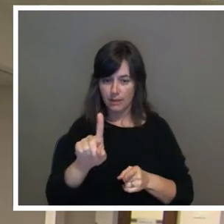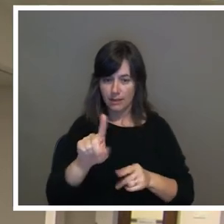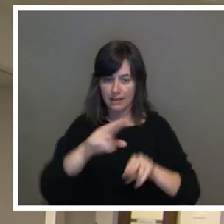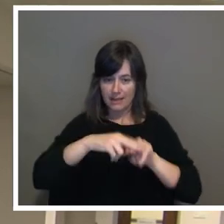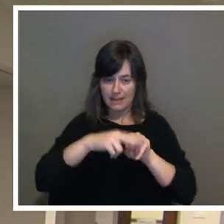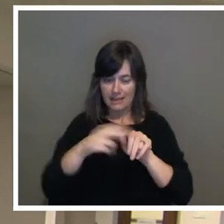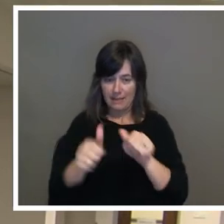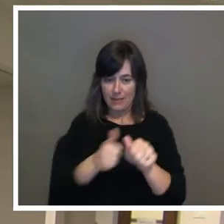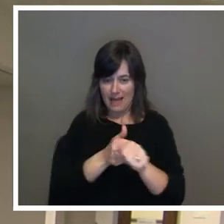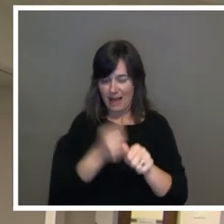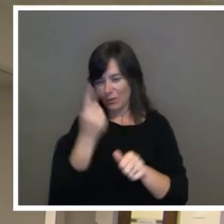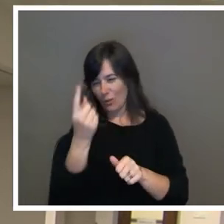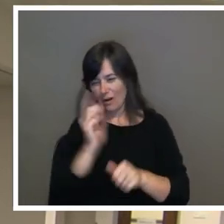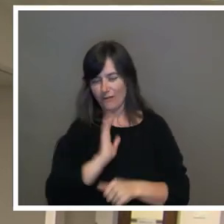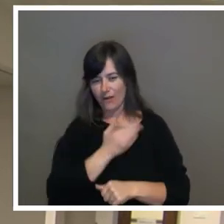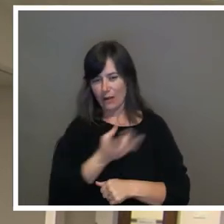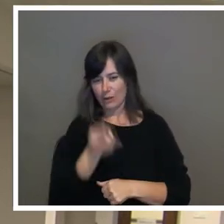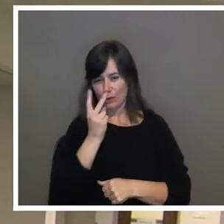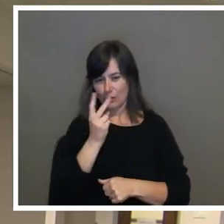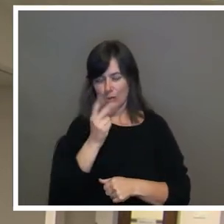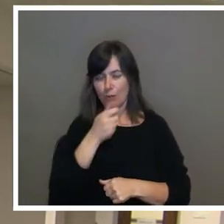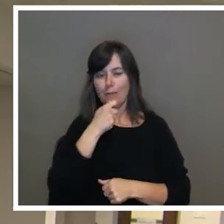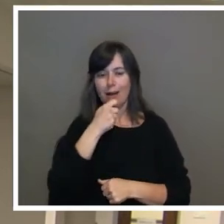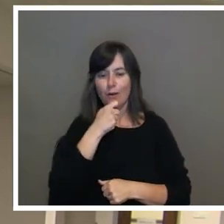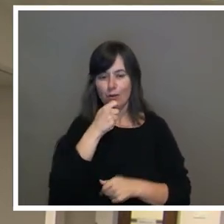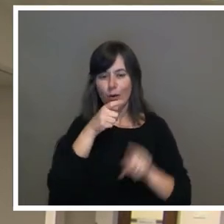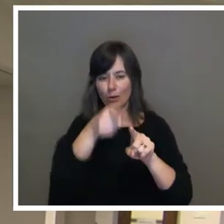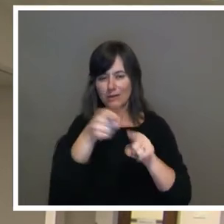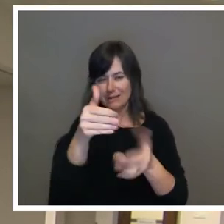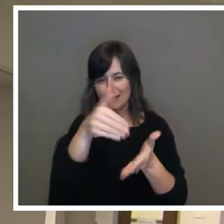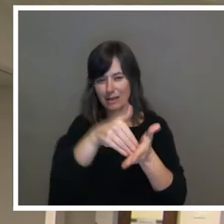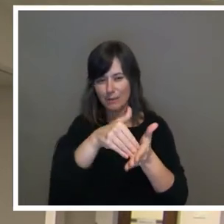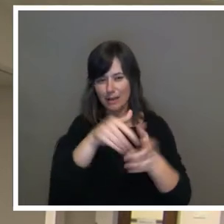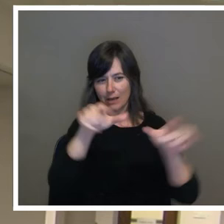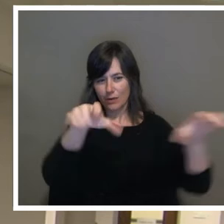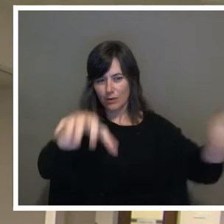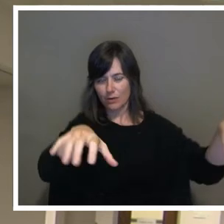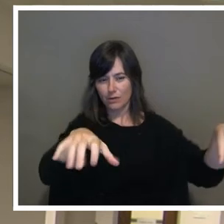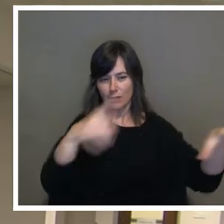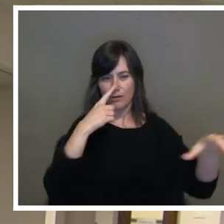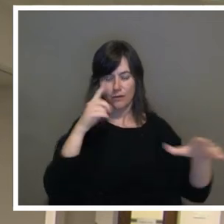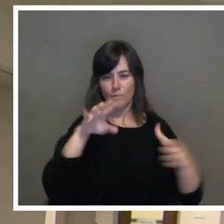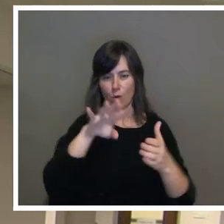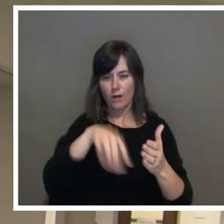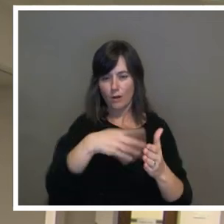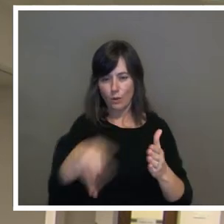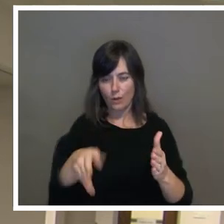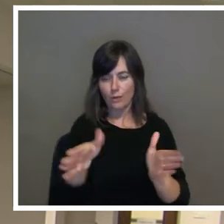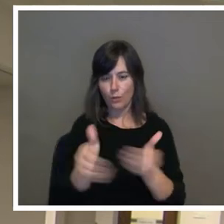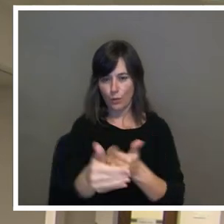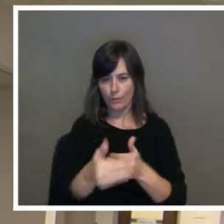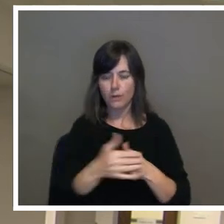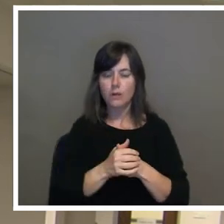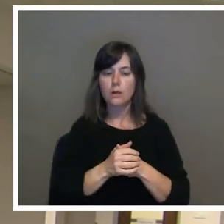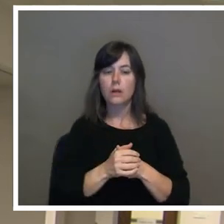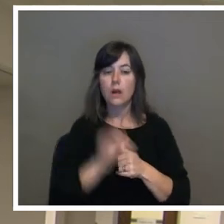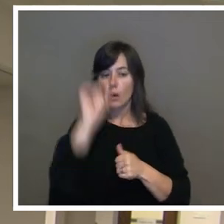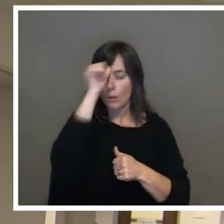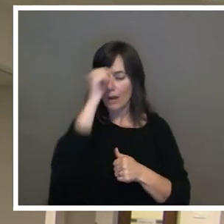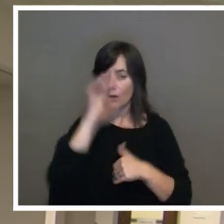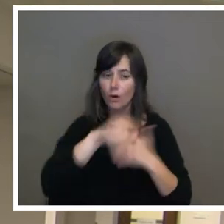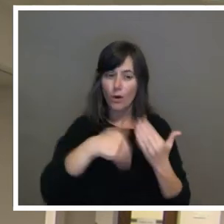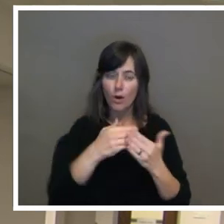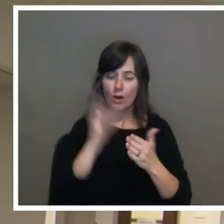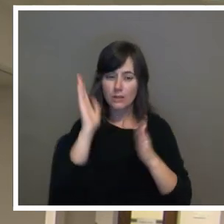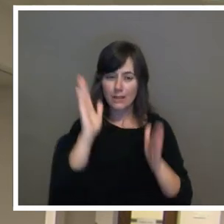of our two microphone stands, which are in the middle of these grid rooms? As a reminder, all speakers are asked to introduce